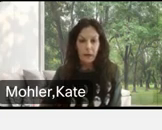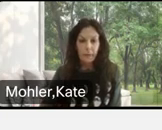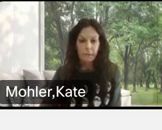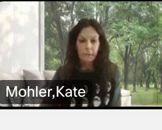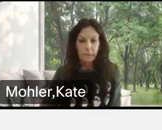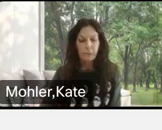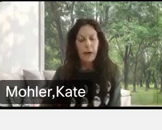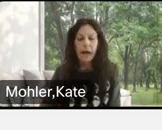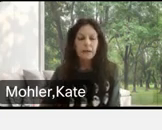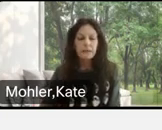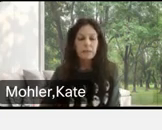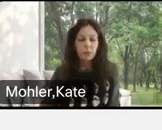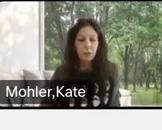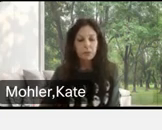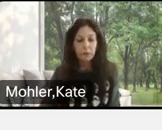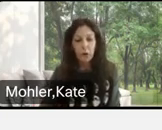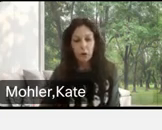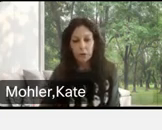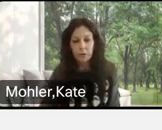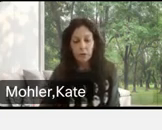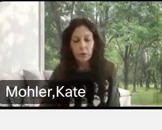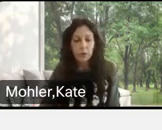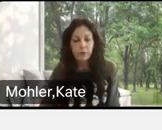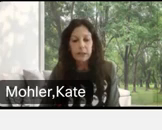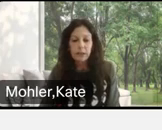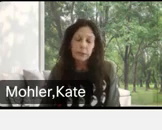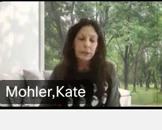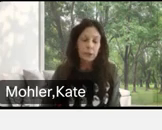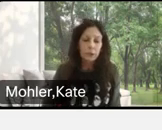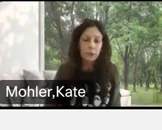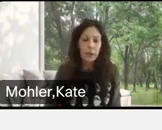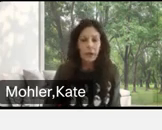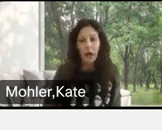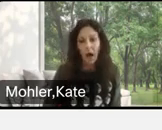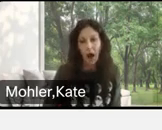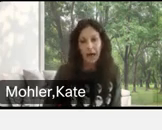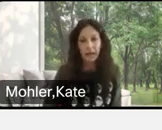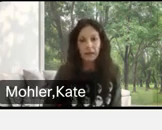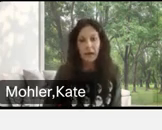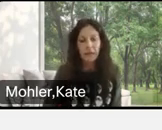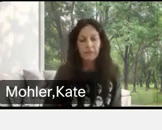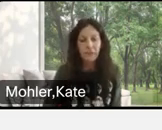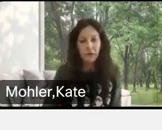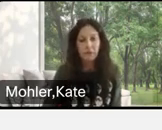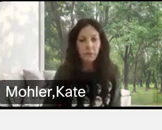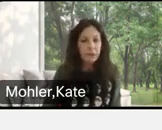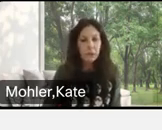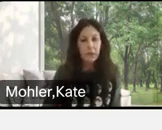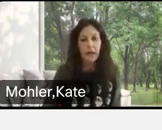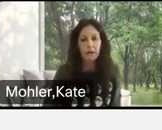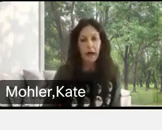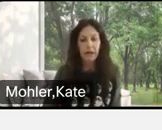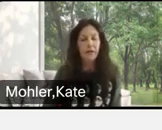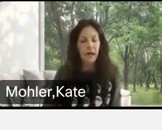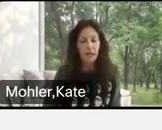Um, bias towards remote workers or those with flexible schedules. I, I'm very familiar